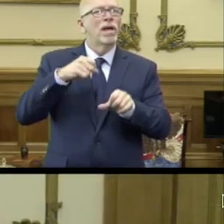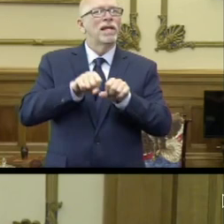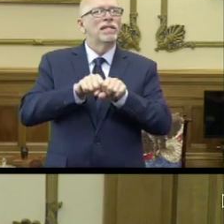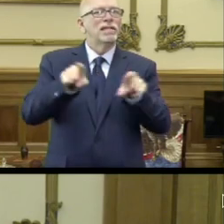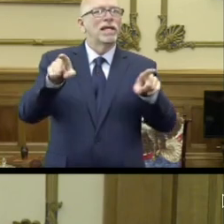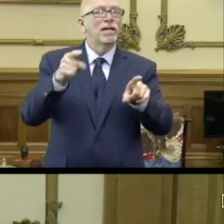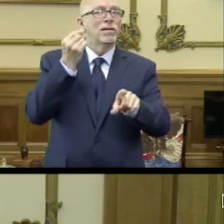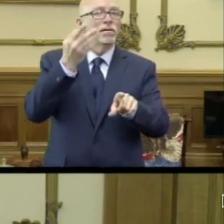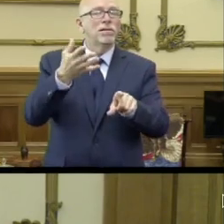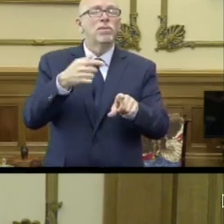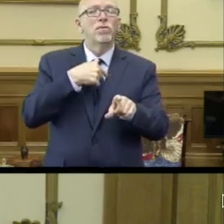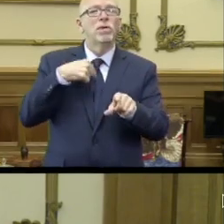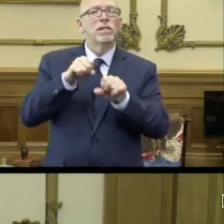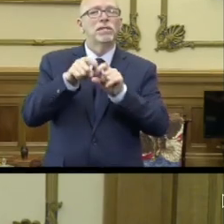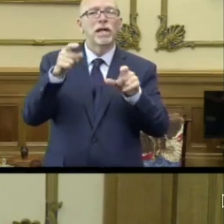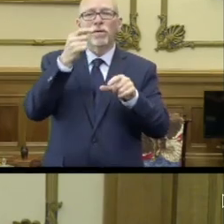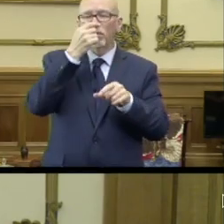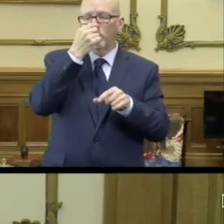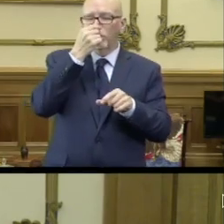Abdul.